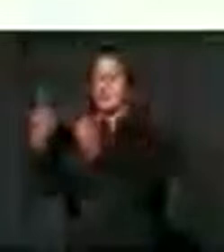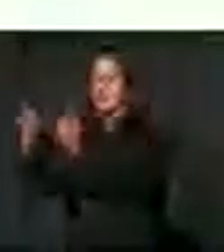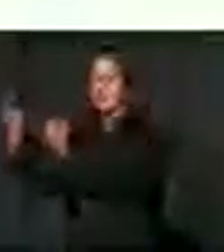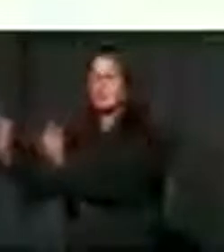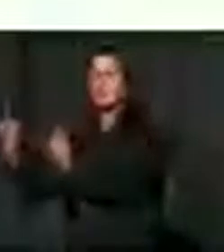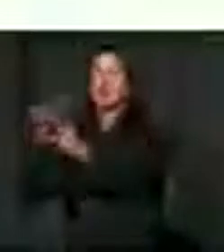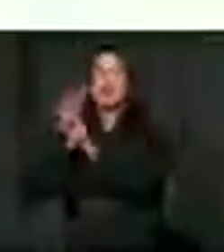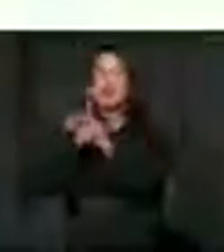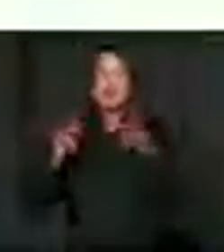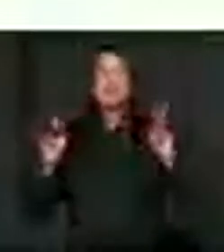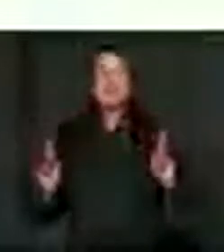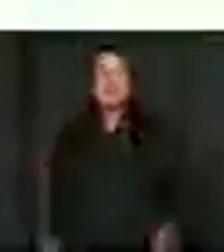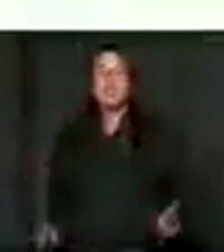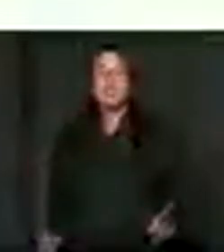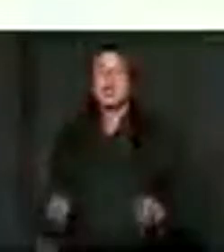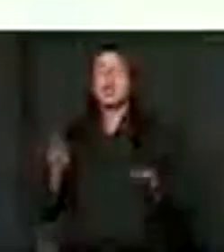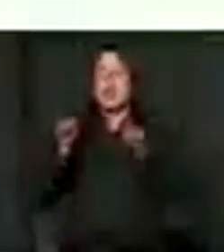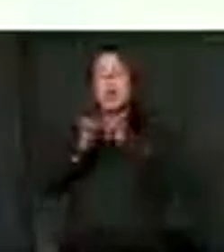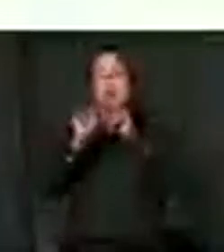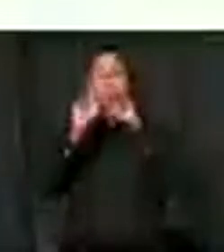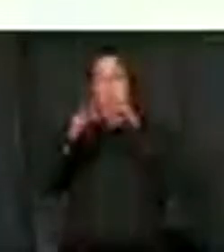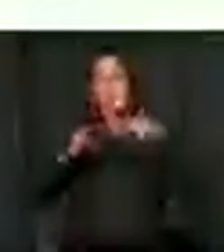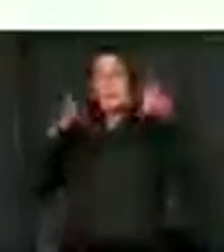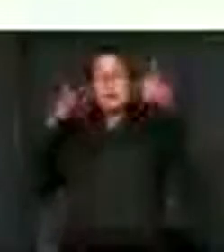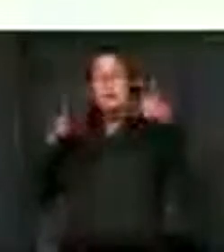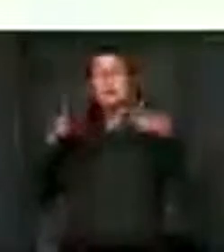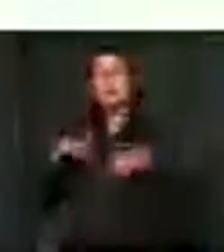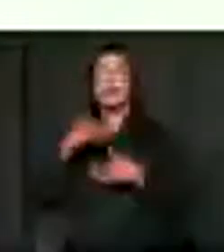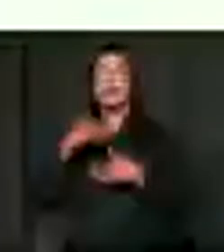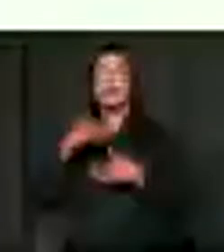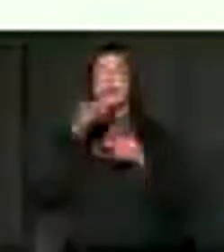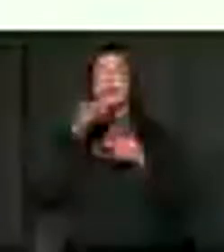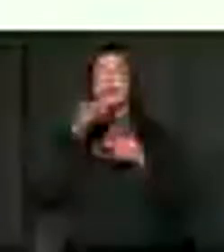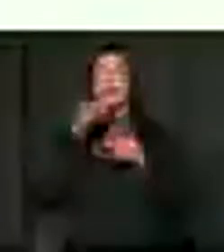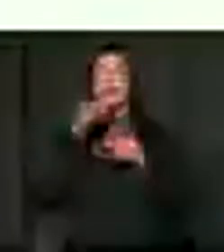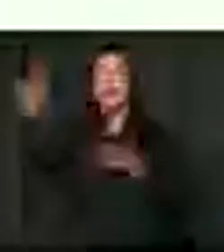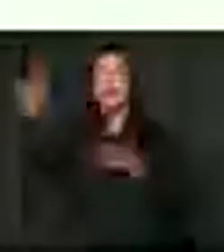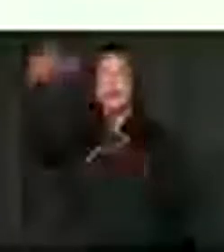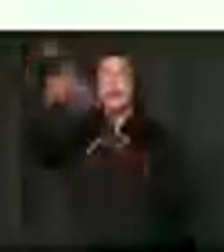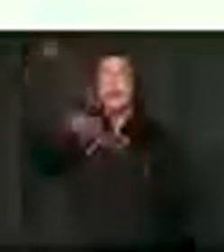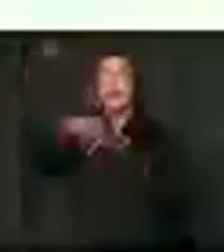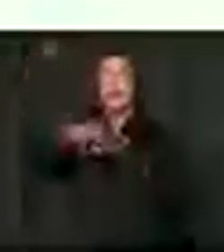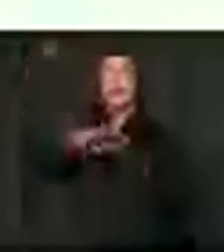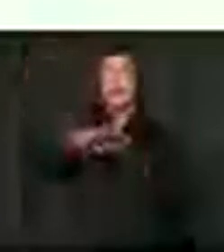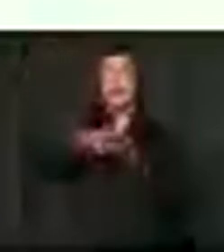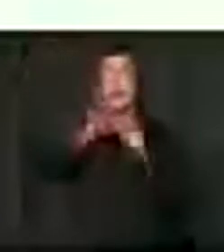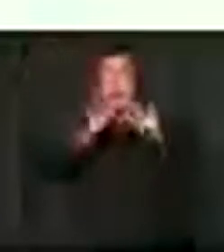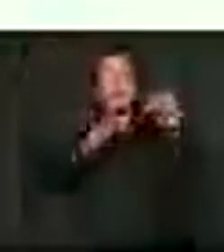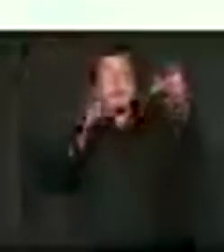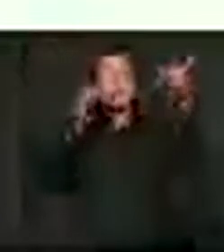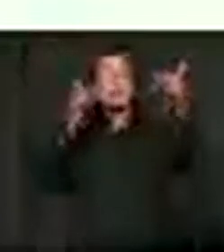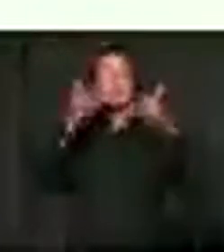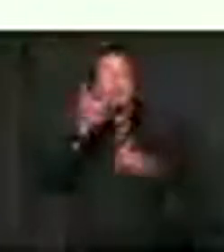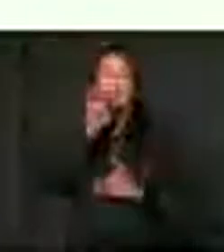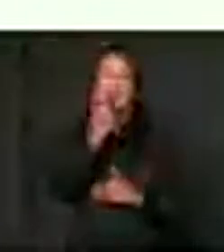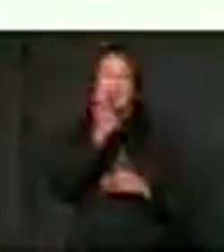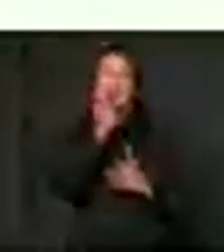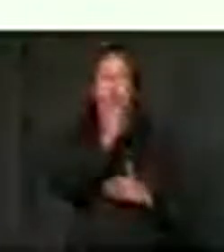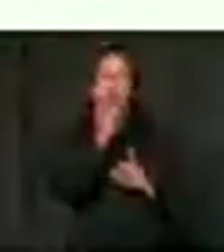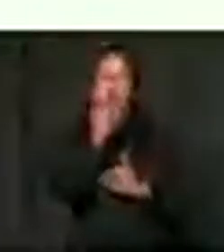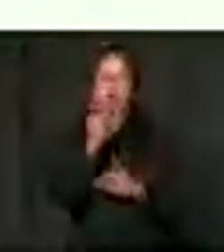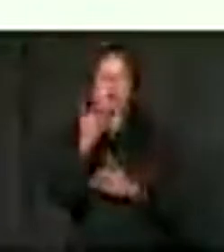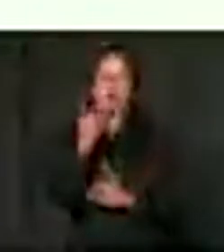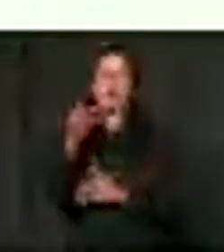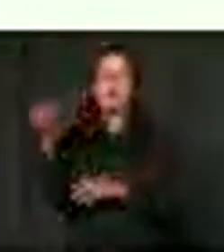physically present here. Thank you very much for your attendance, but also thank all the participants